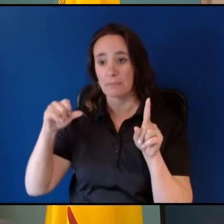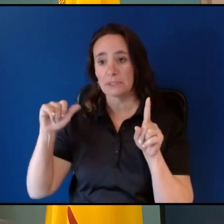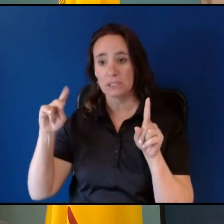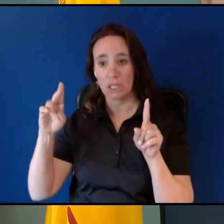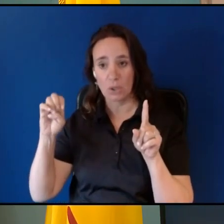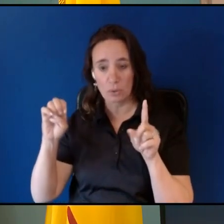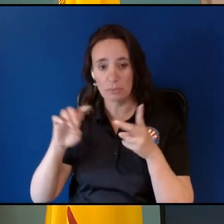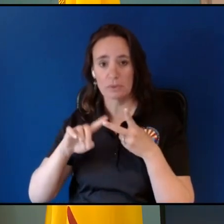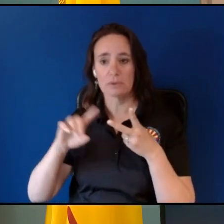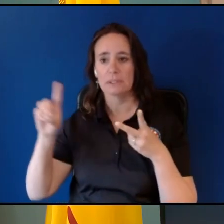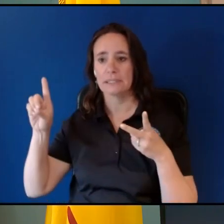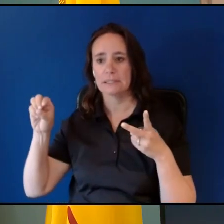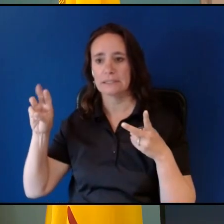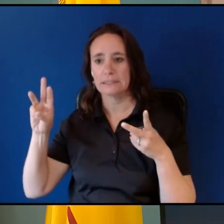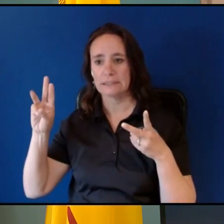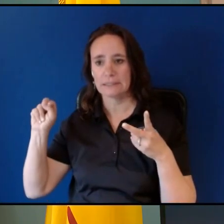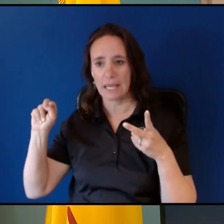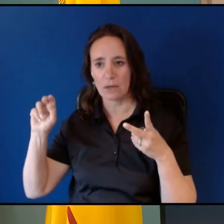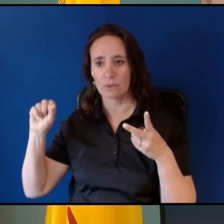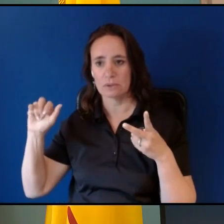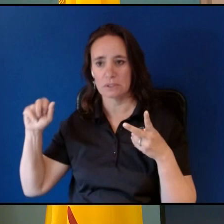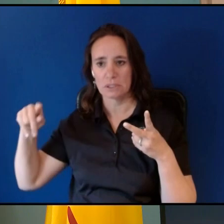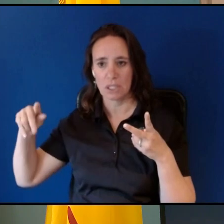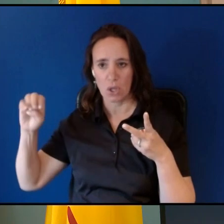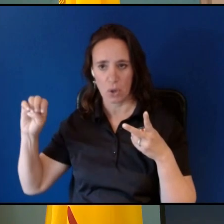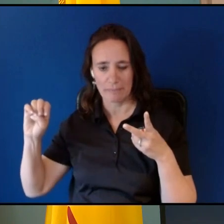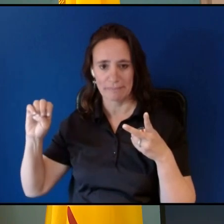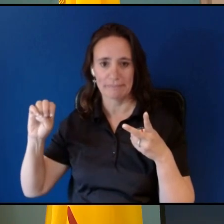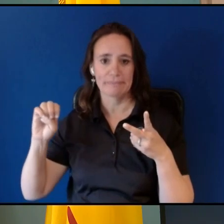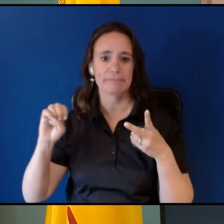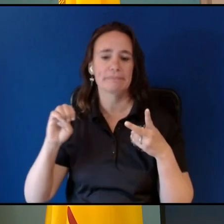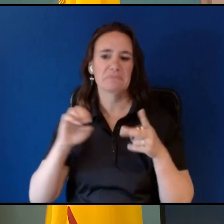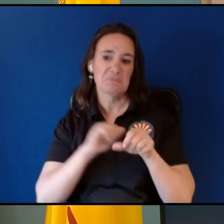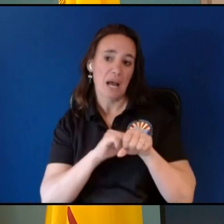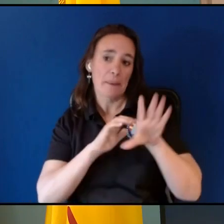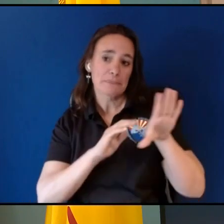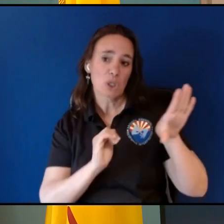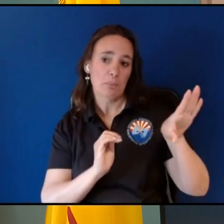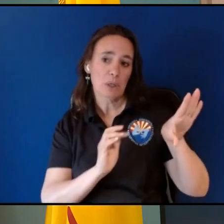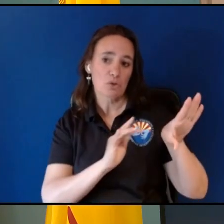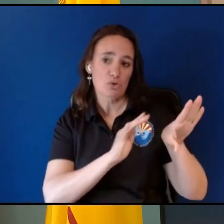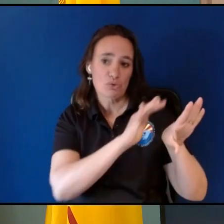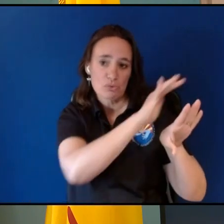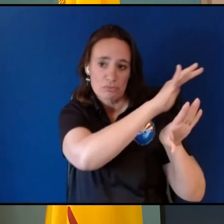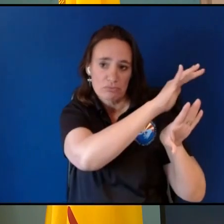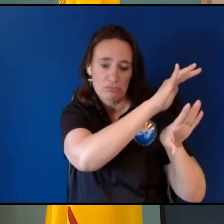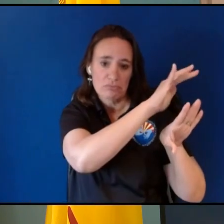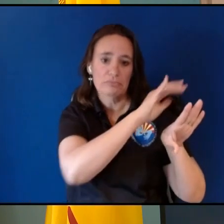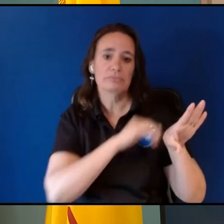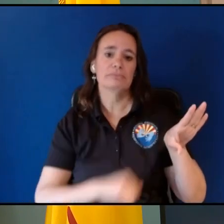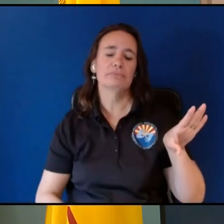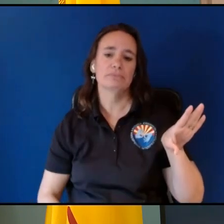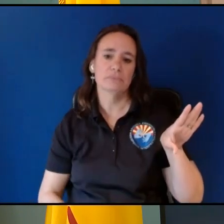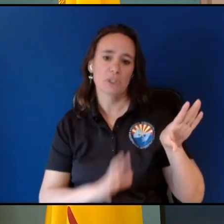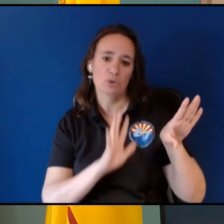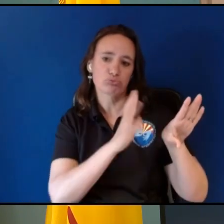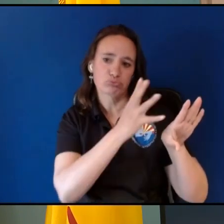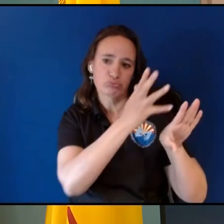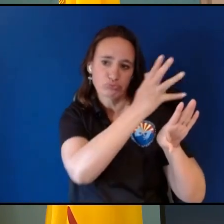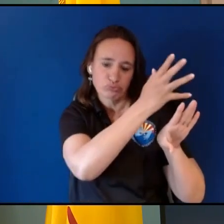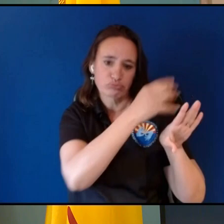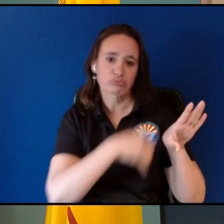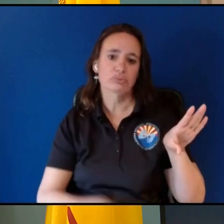so upslope wind as the name suggests is just wind that moves from the bottom of a slope or a hill up towards the top of the slope